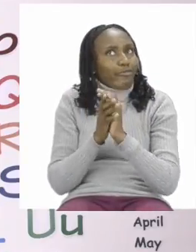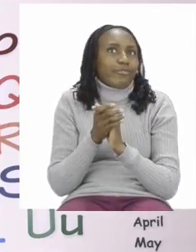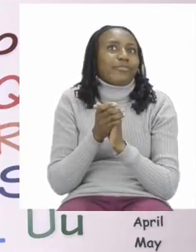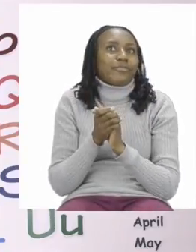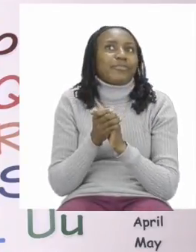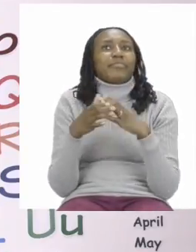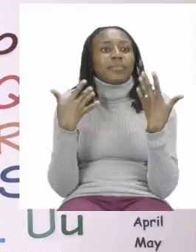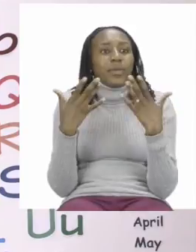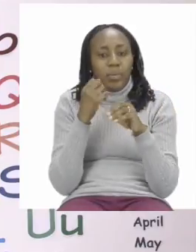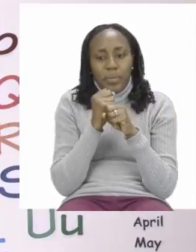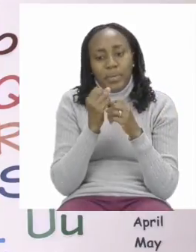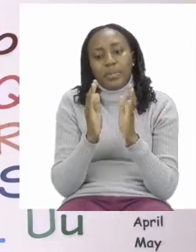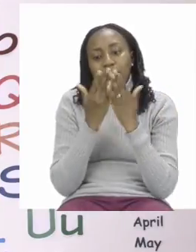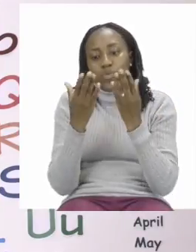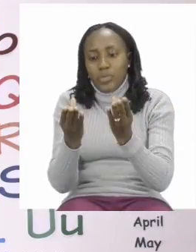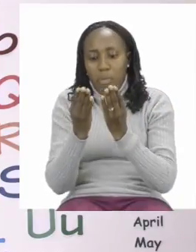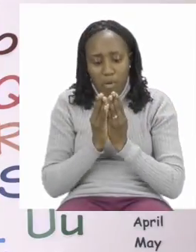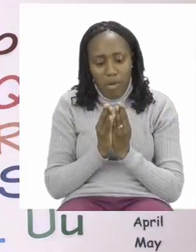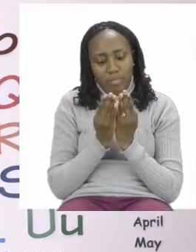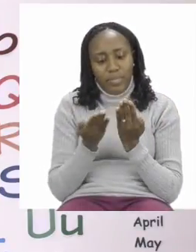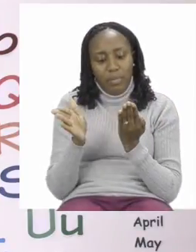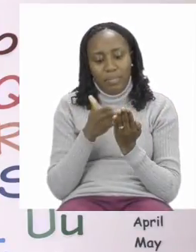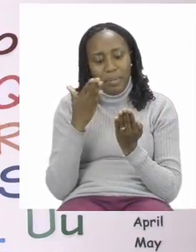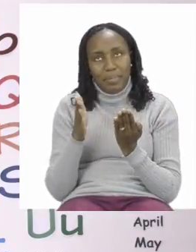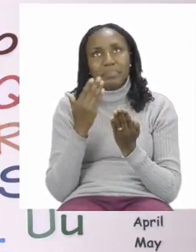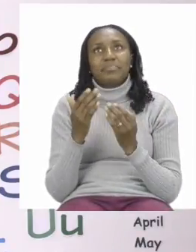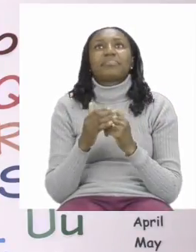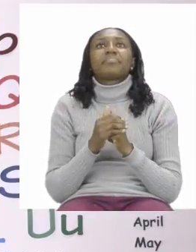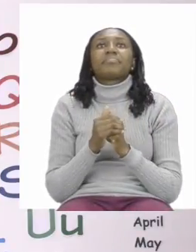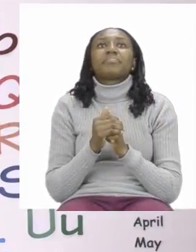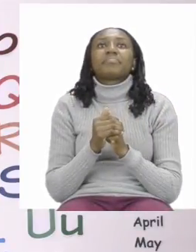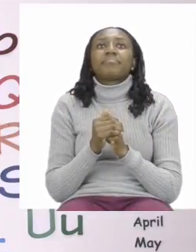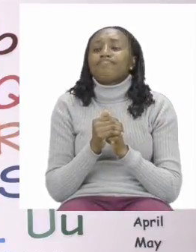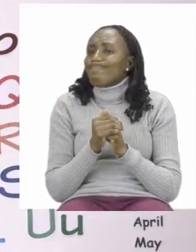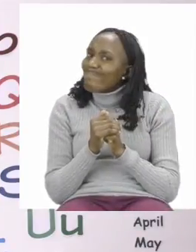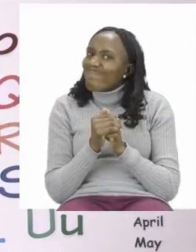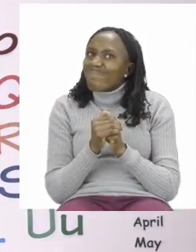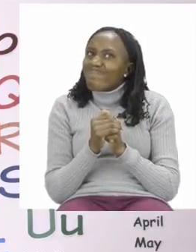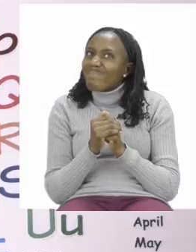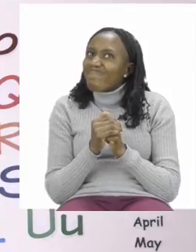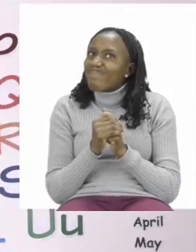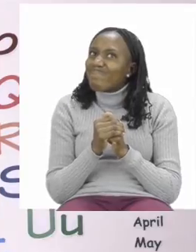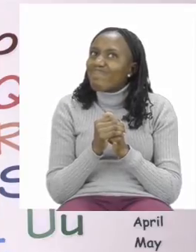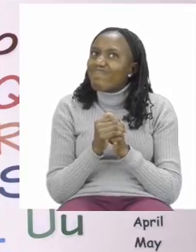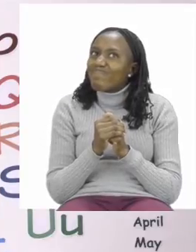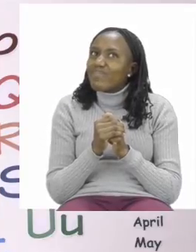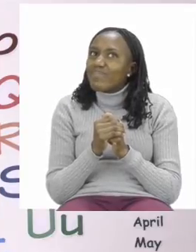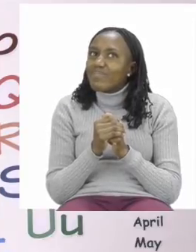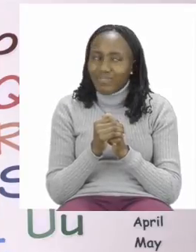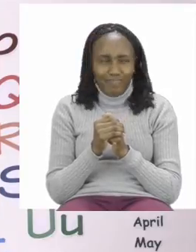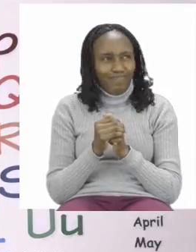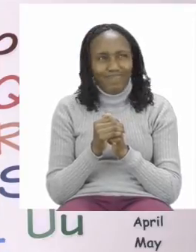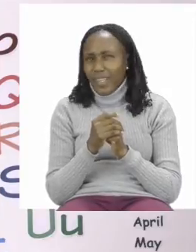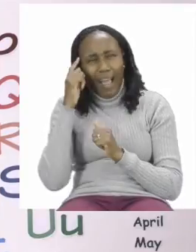hands are dry before you touch anything else. I think I saw a little blue head sneaking up on me.